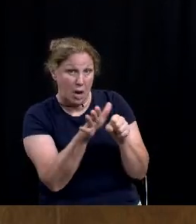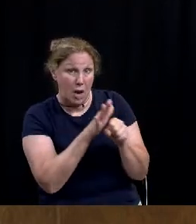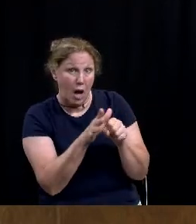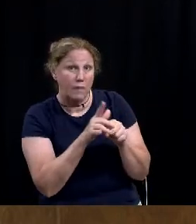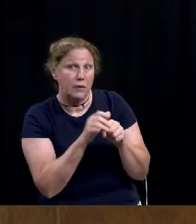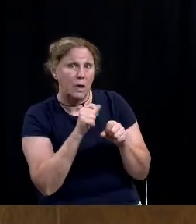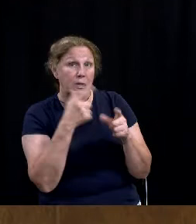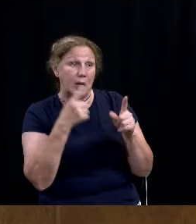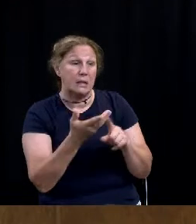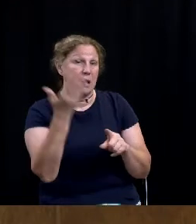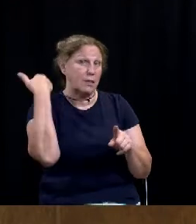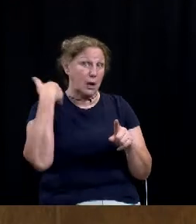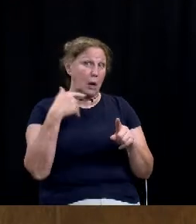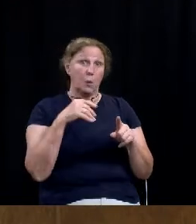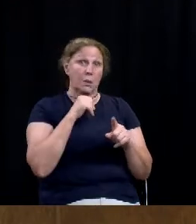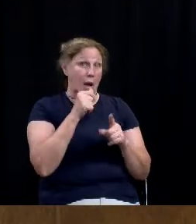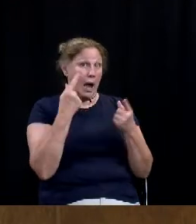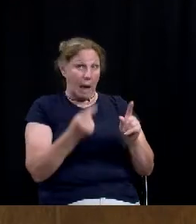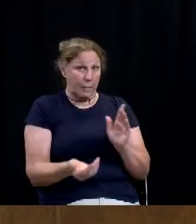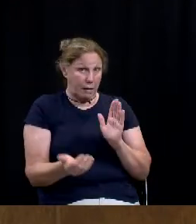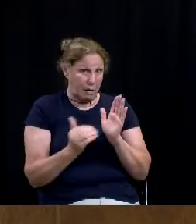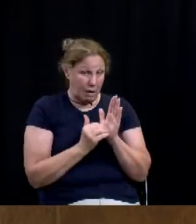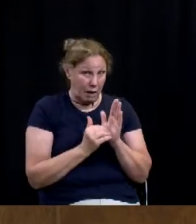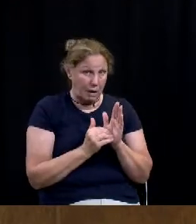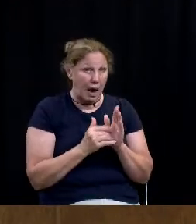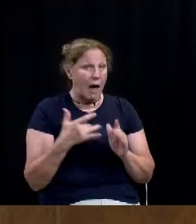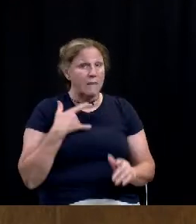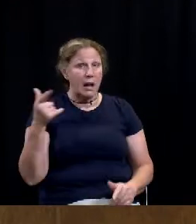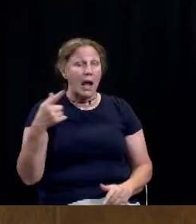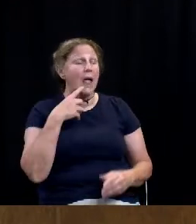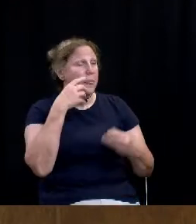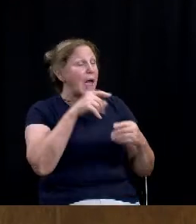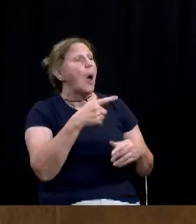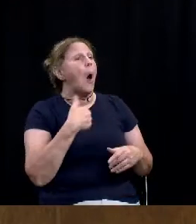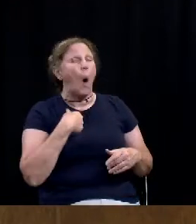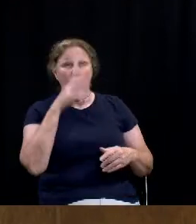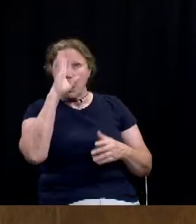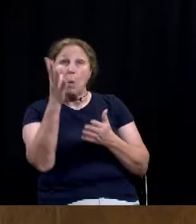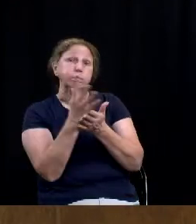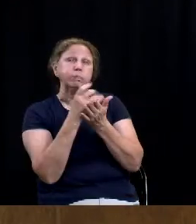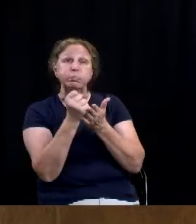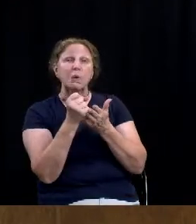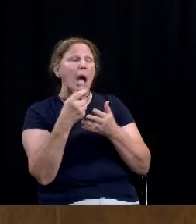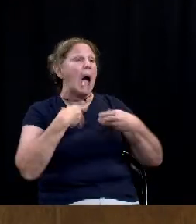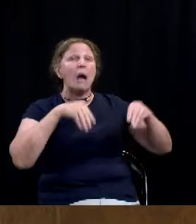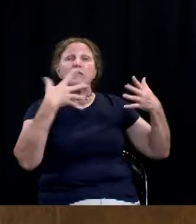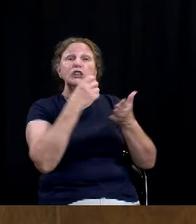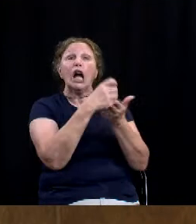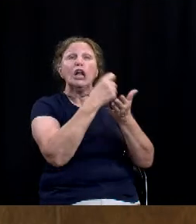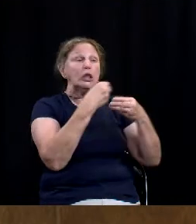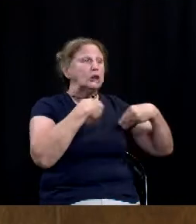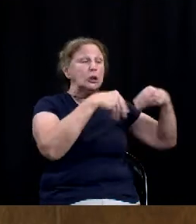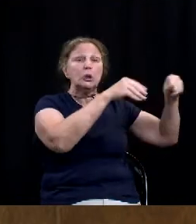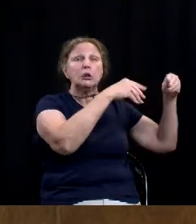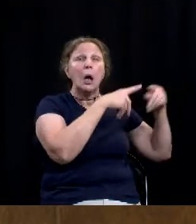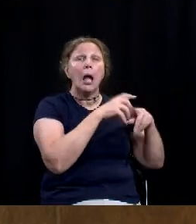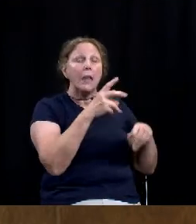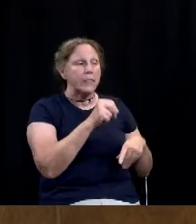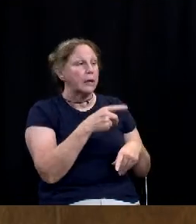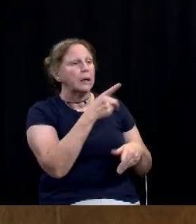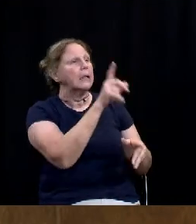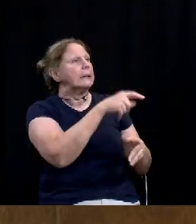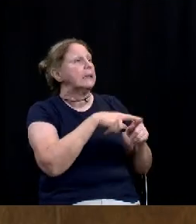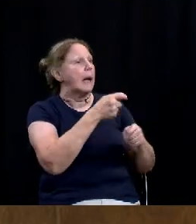like what happened a few years ago where I feel like they sold us a piece of equipment they knew was going to be obsolete in the very near future and then forced us to upgrade it